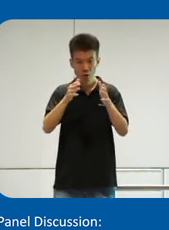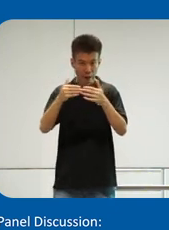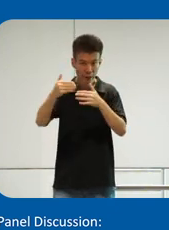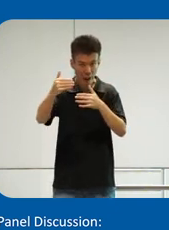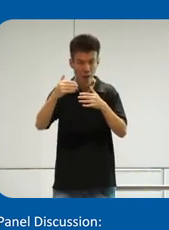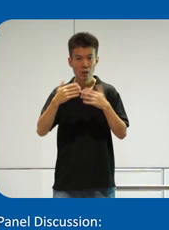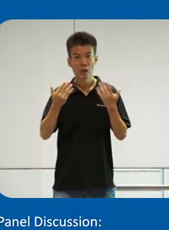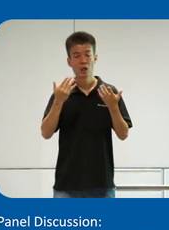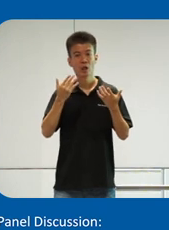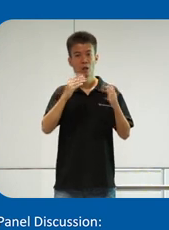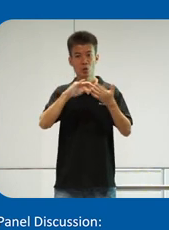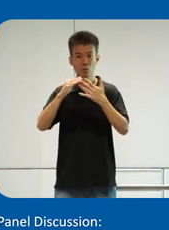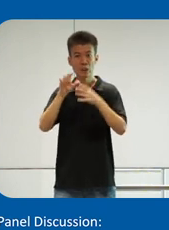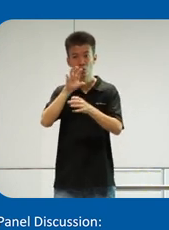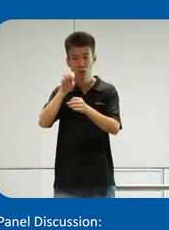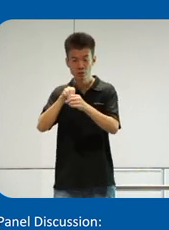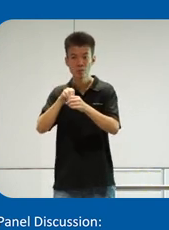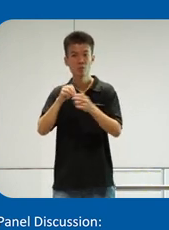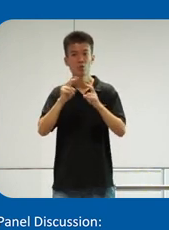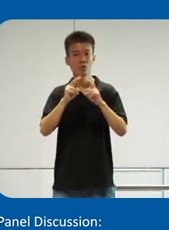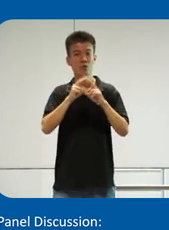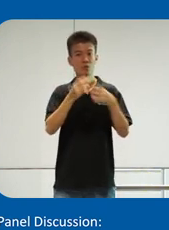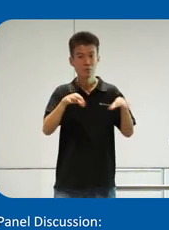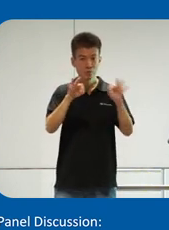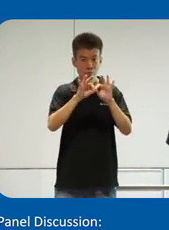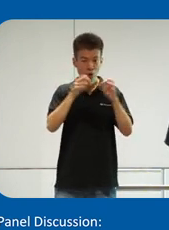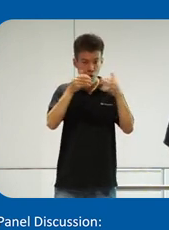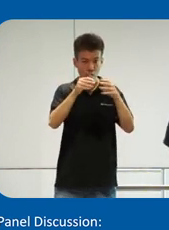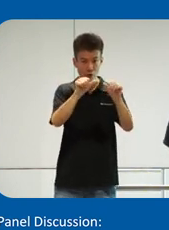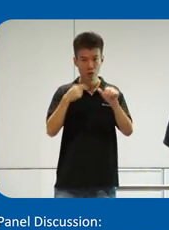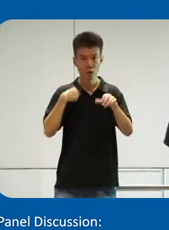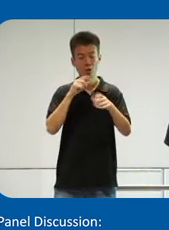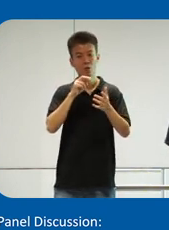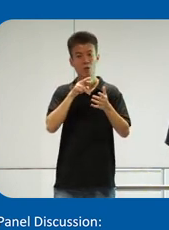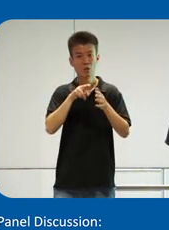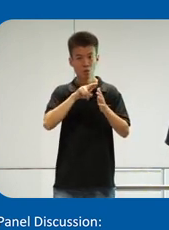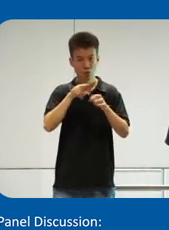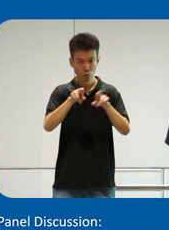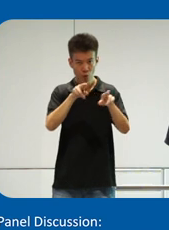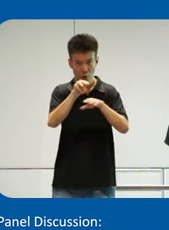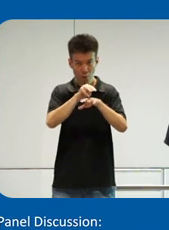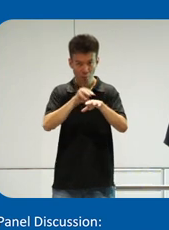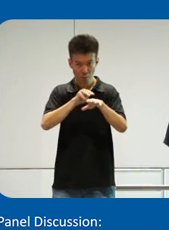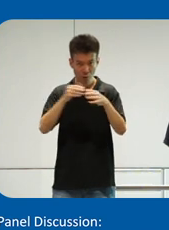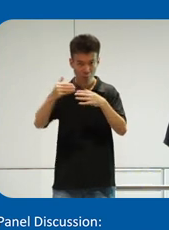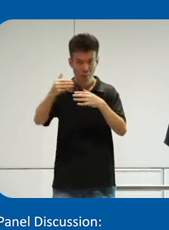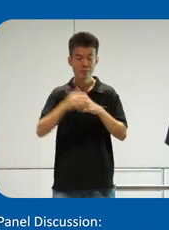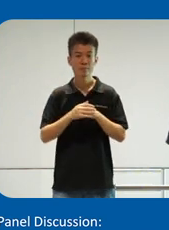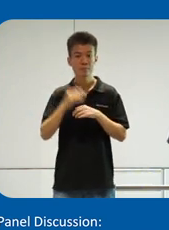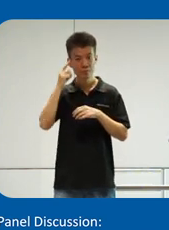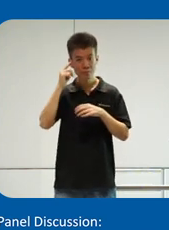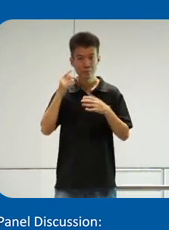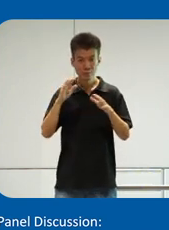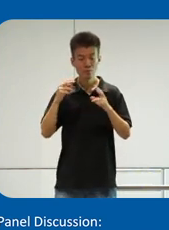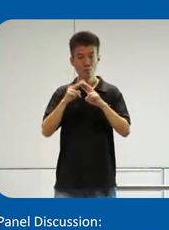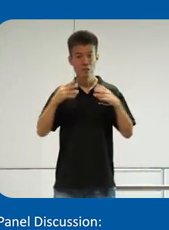how community and inclusivity are very key focus areas in our roadmap ahead. Now, I think we have a